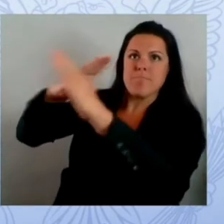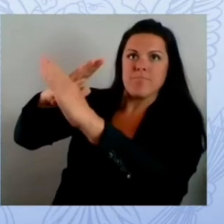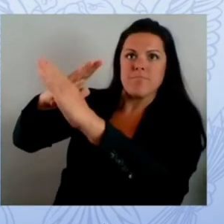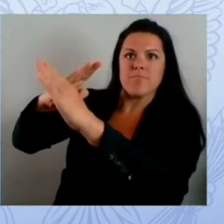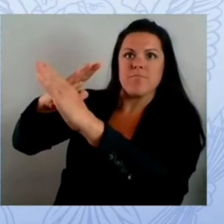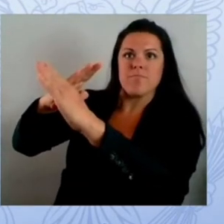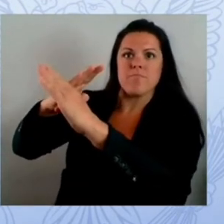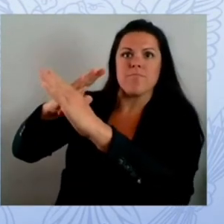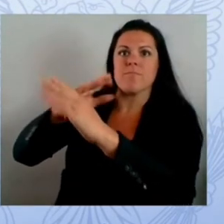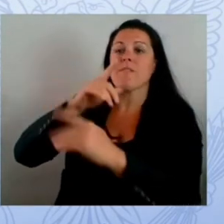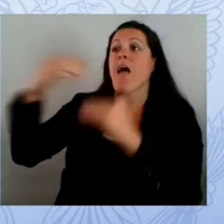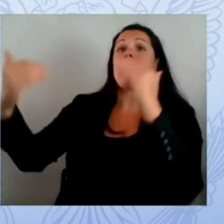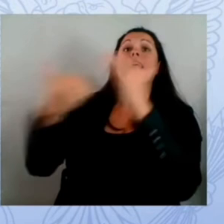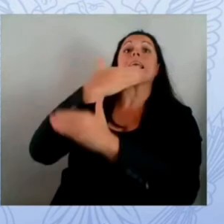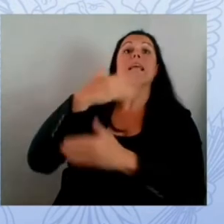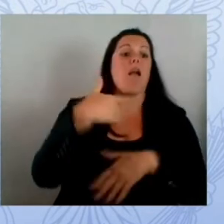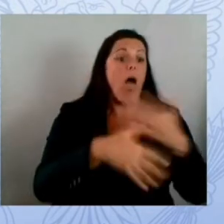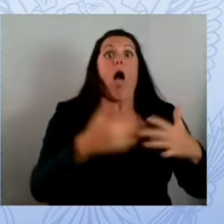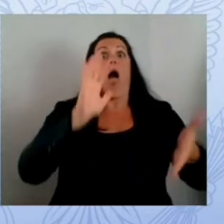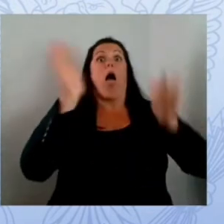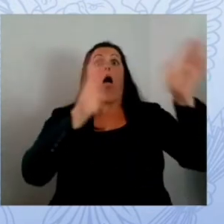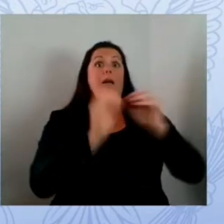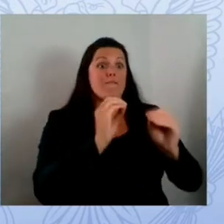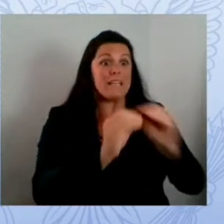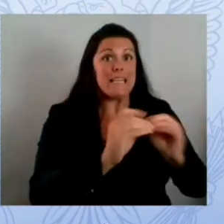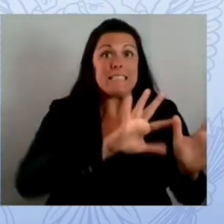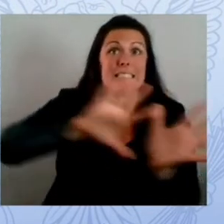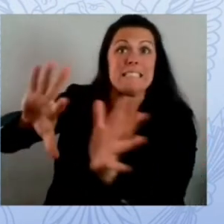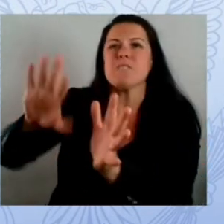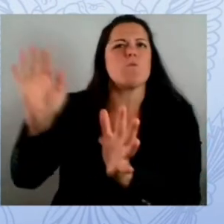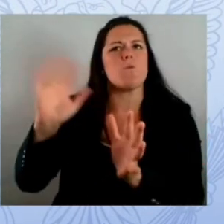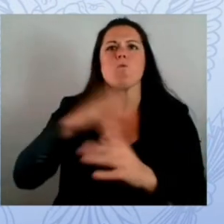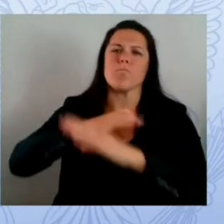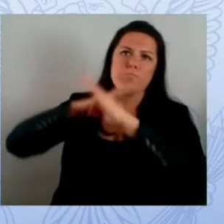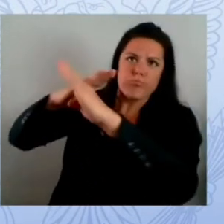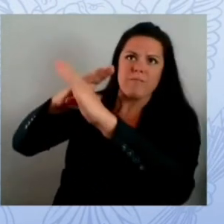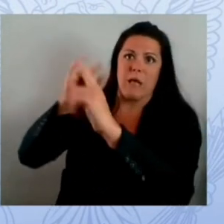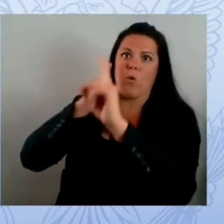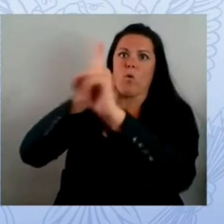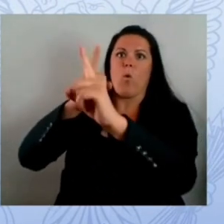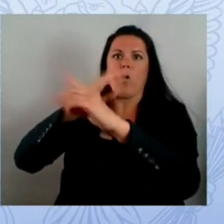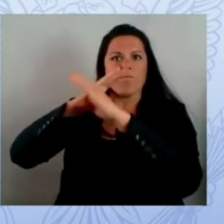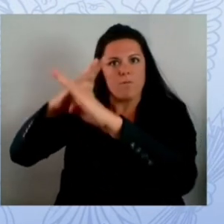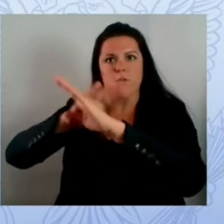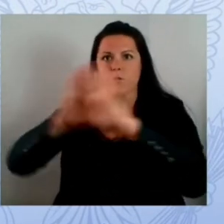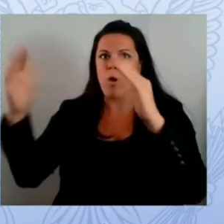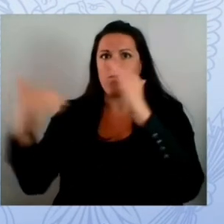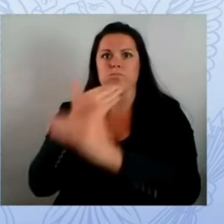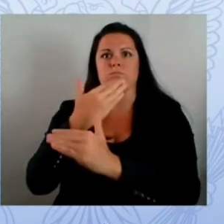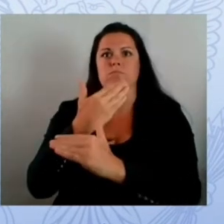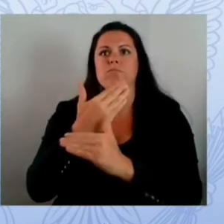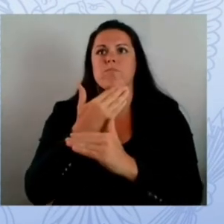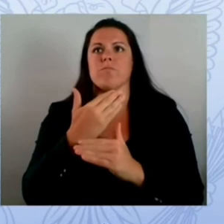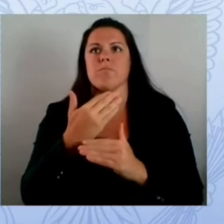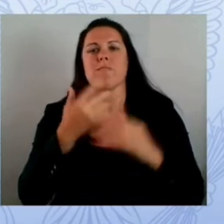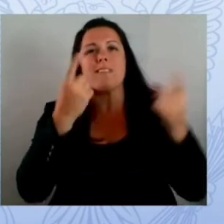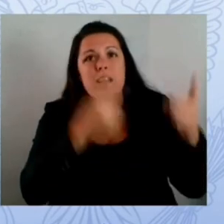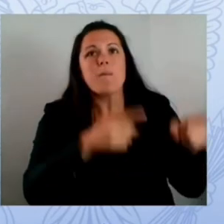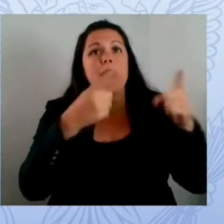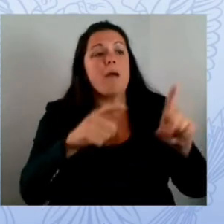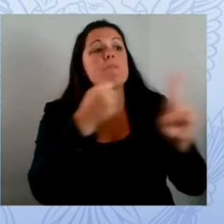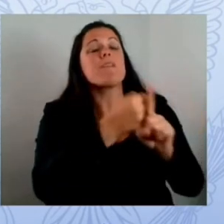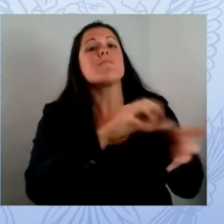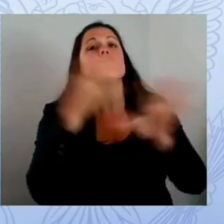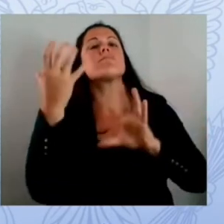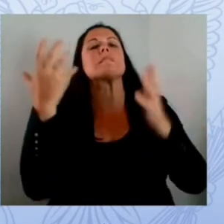display here in the unfortunate uh in instances and situations where an attack uh does occur what the los